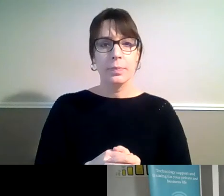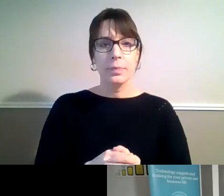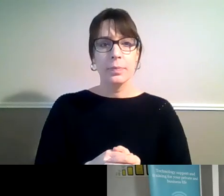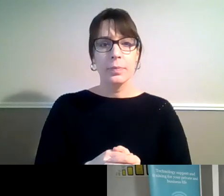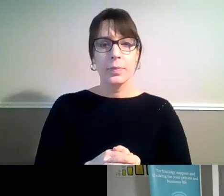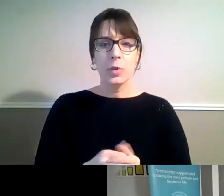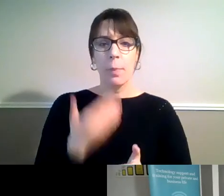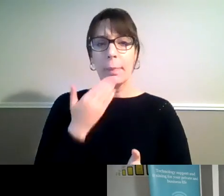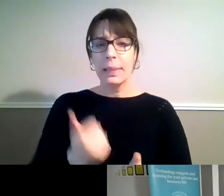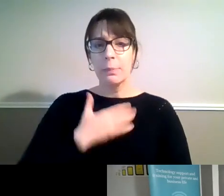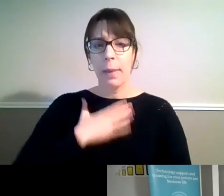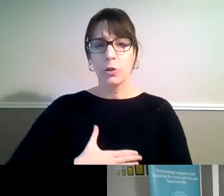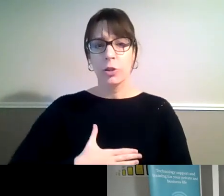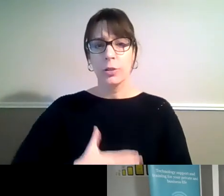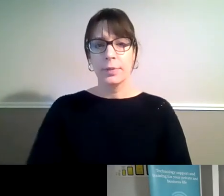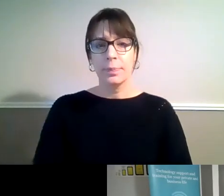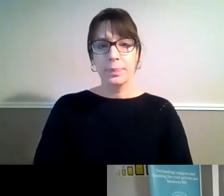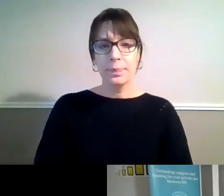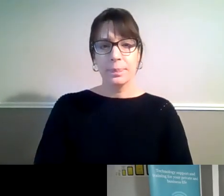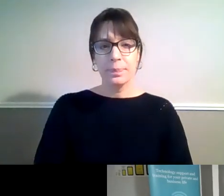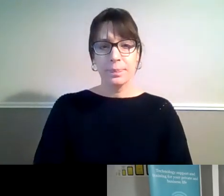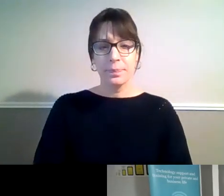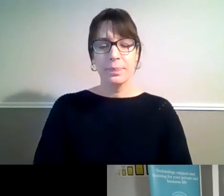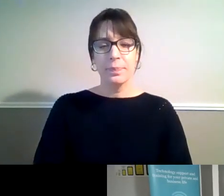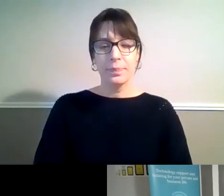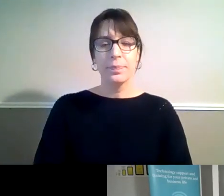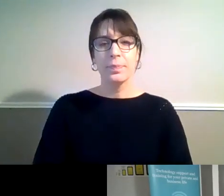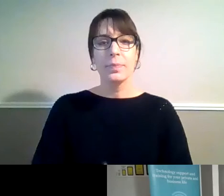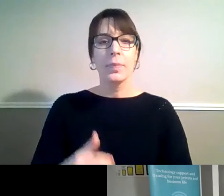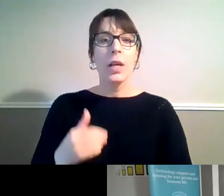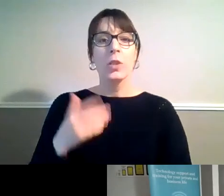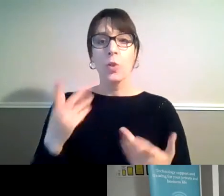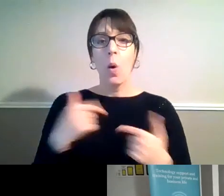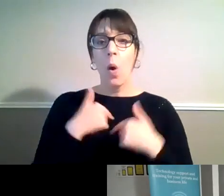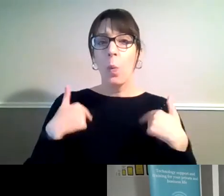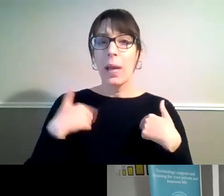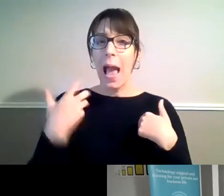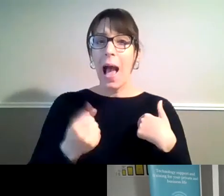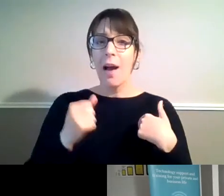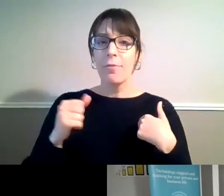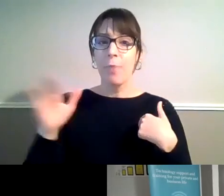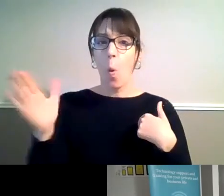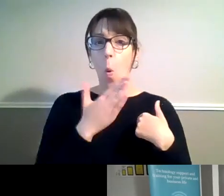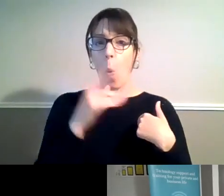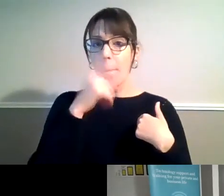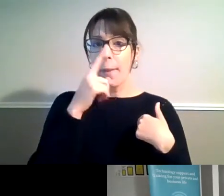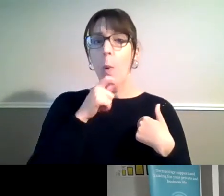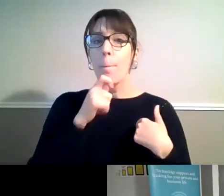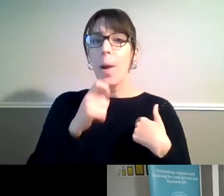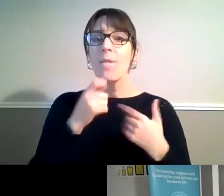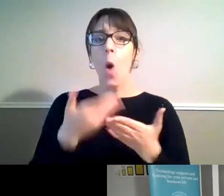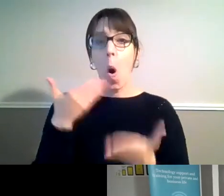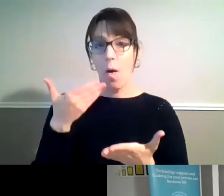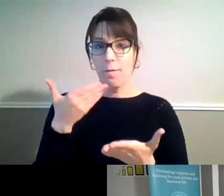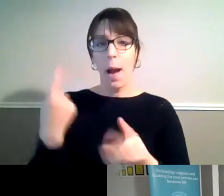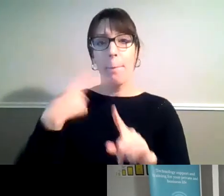videos on and off to show who is speaking. We have muted everybody's microphones and we've turned